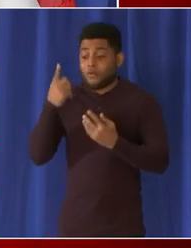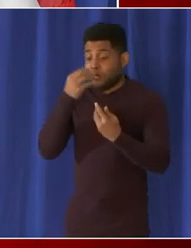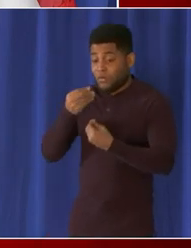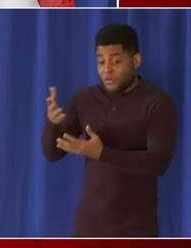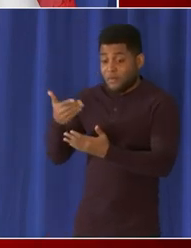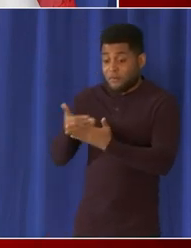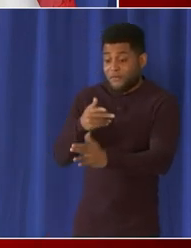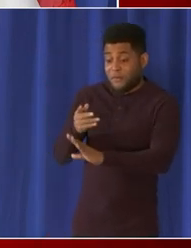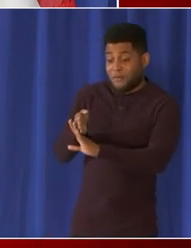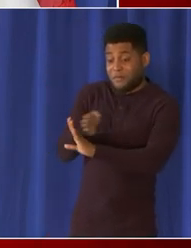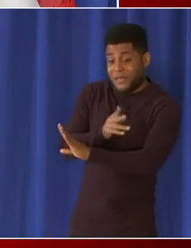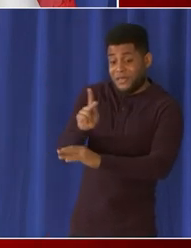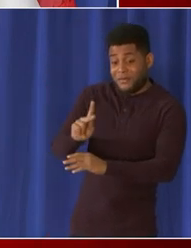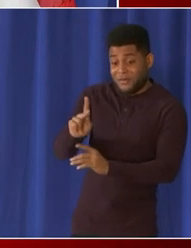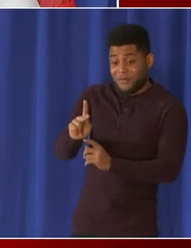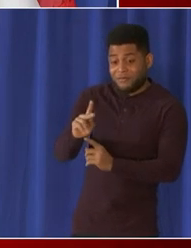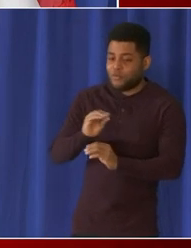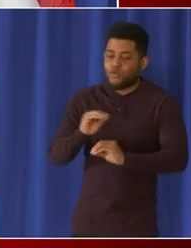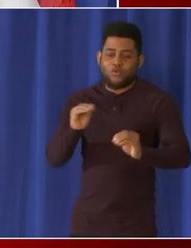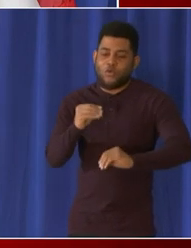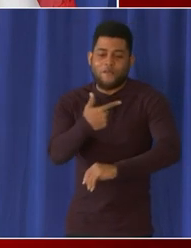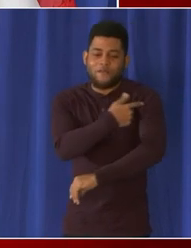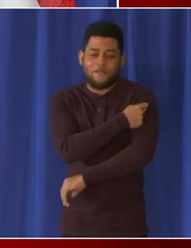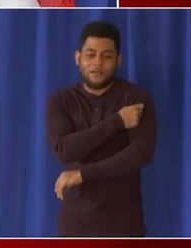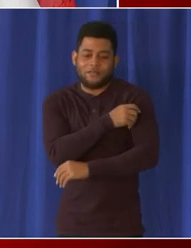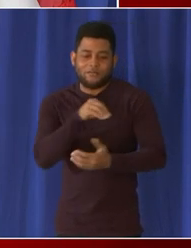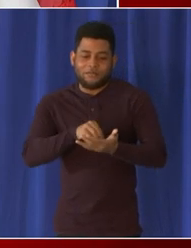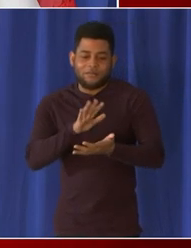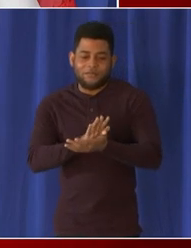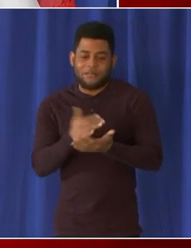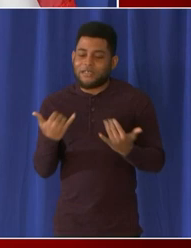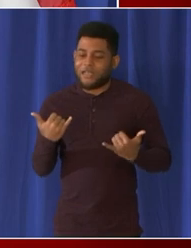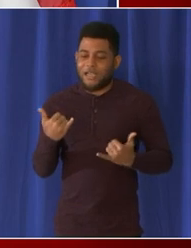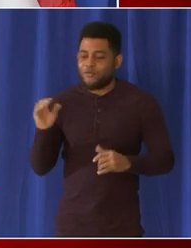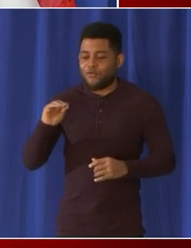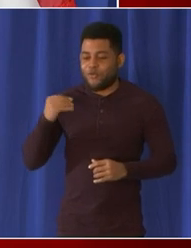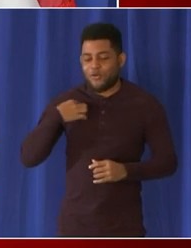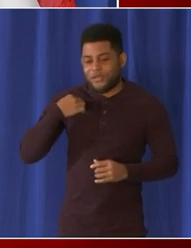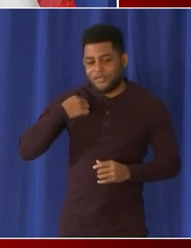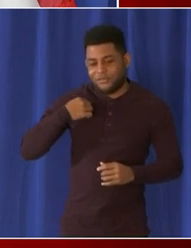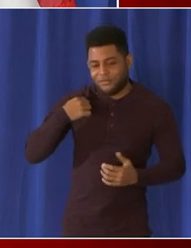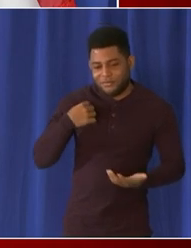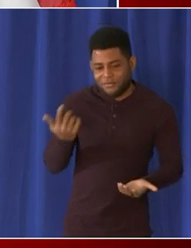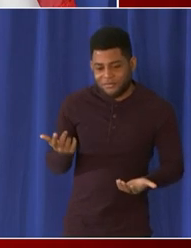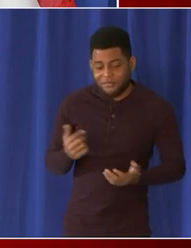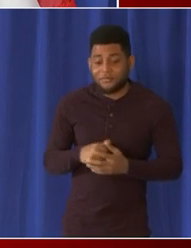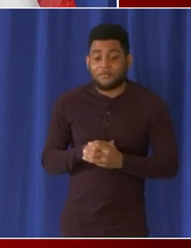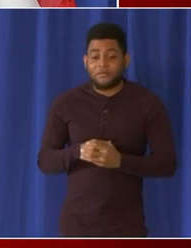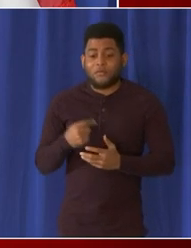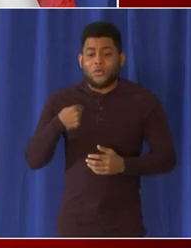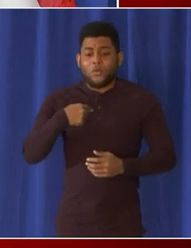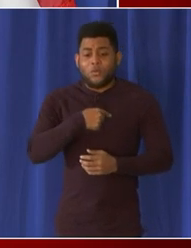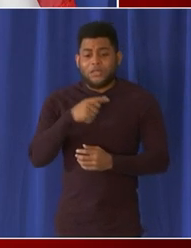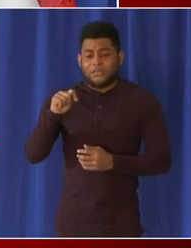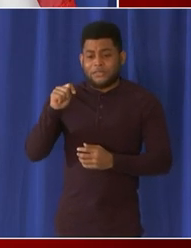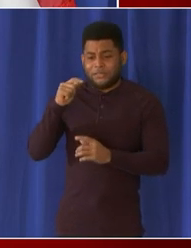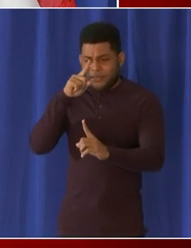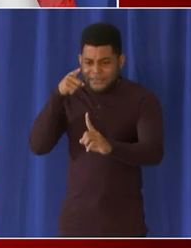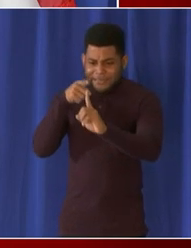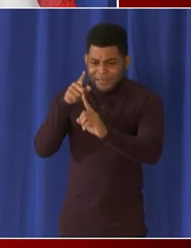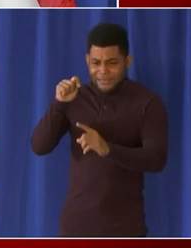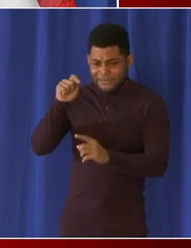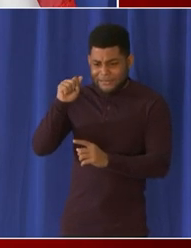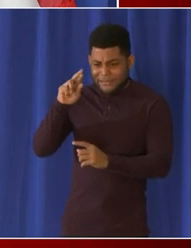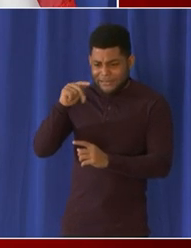they're not eligible for vaccination and we are targeting them as you know